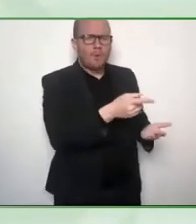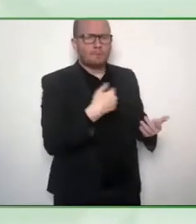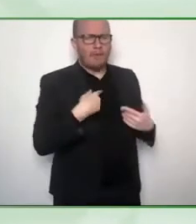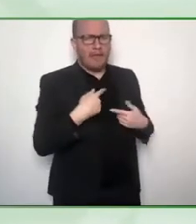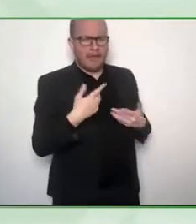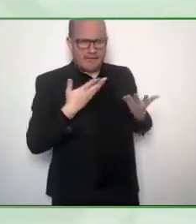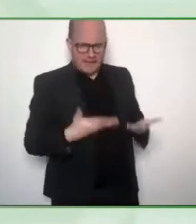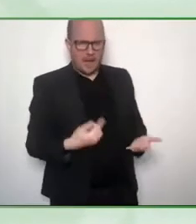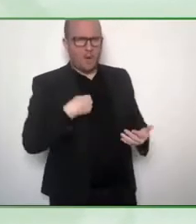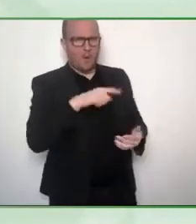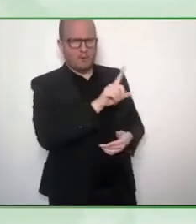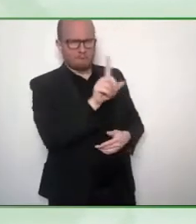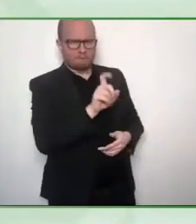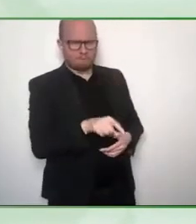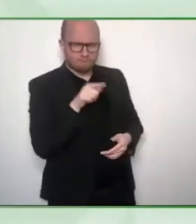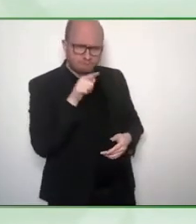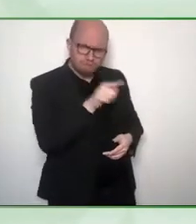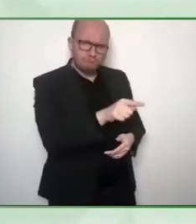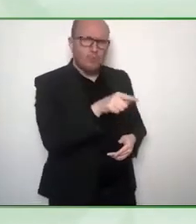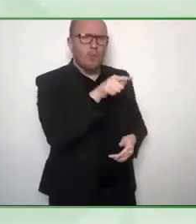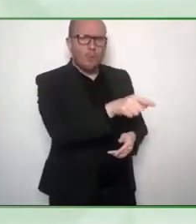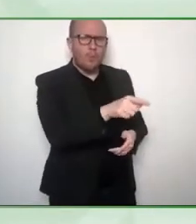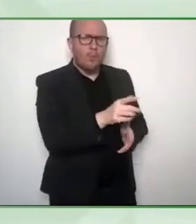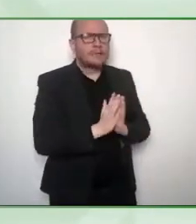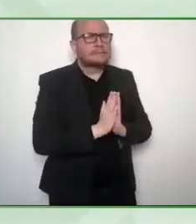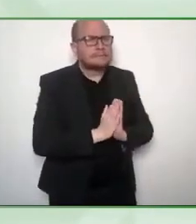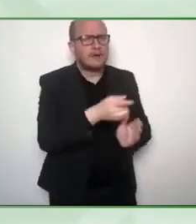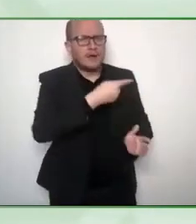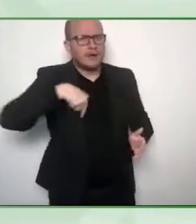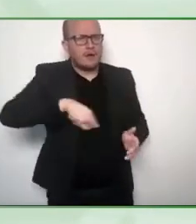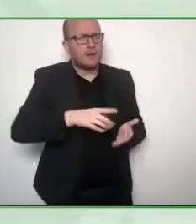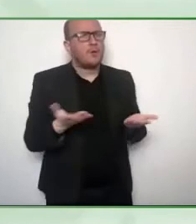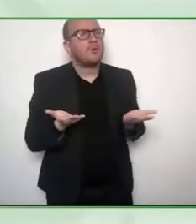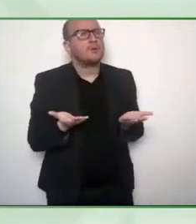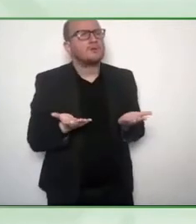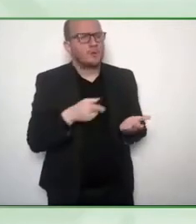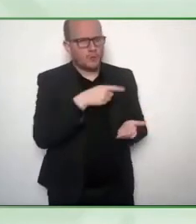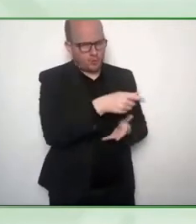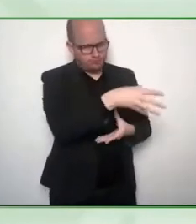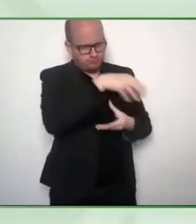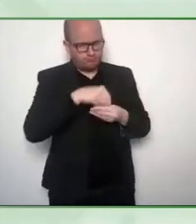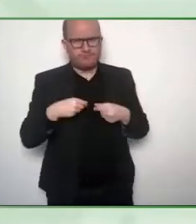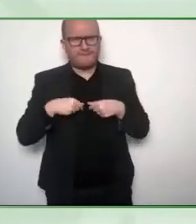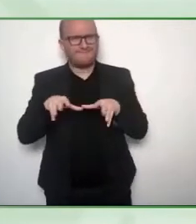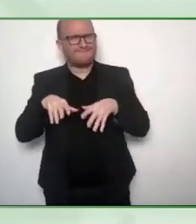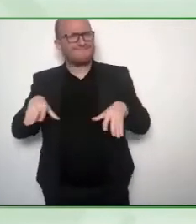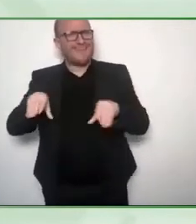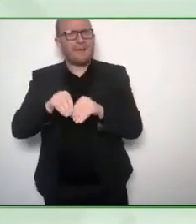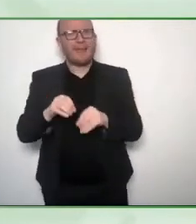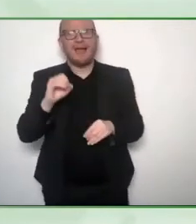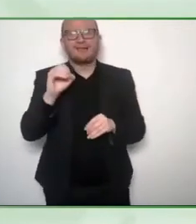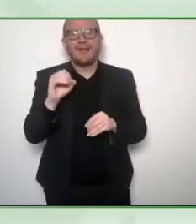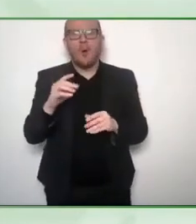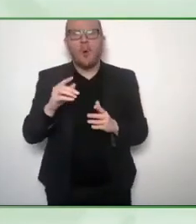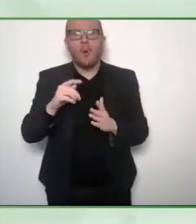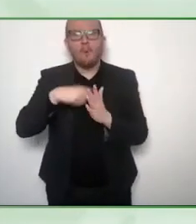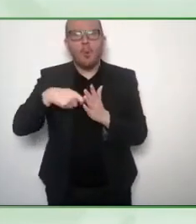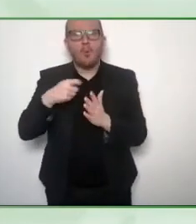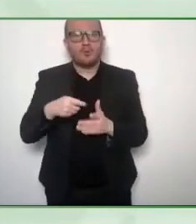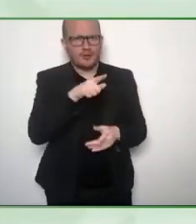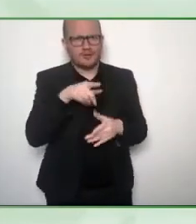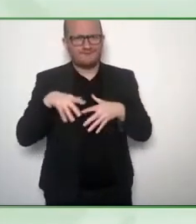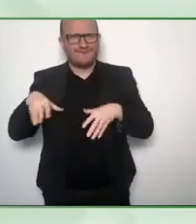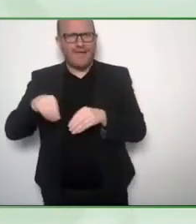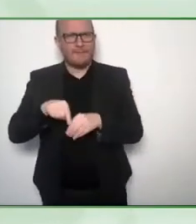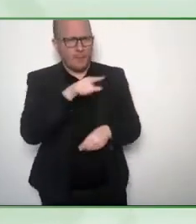Tell us. Come on. Because you're here. You're part of our family. So what do we need from a community is to actually